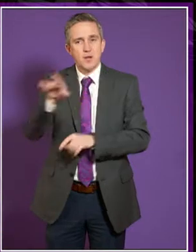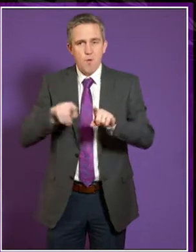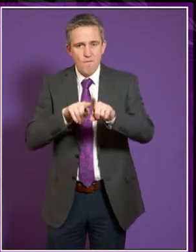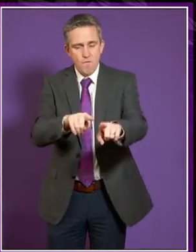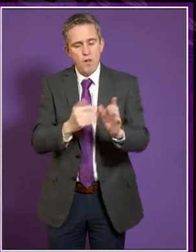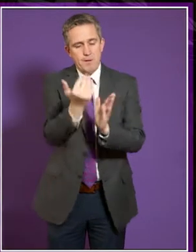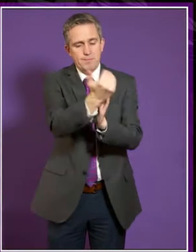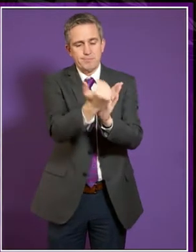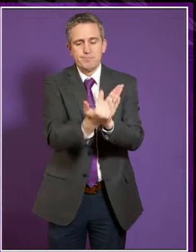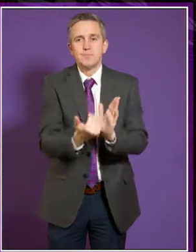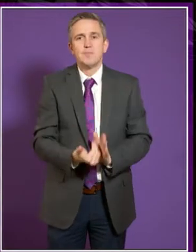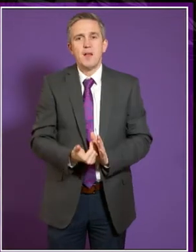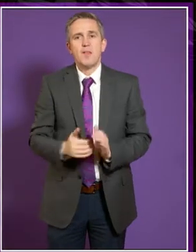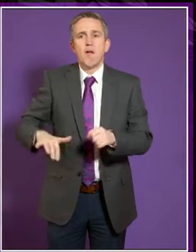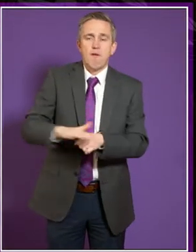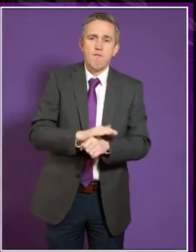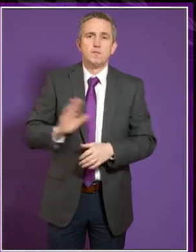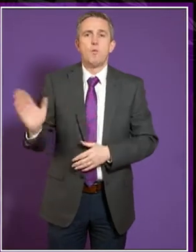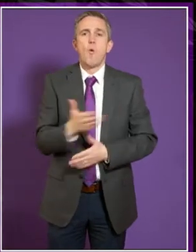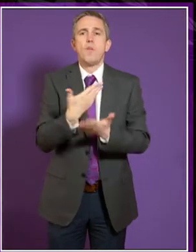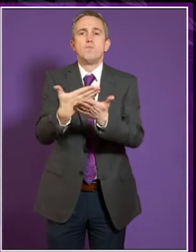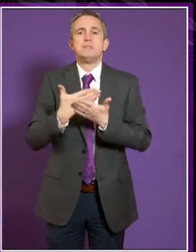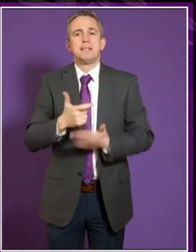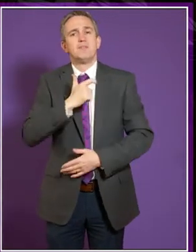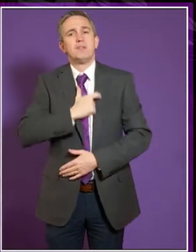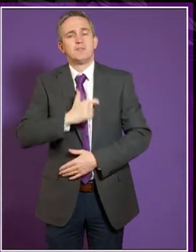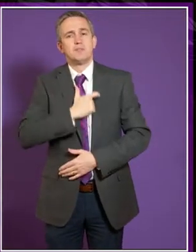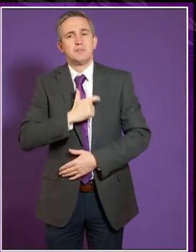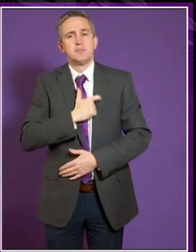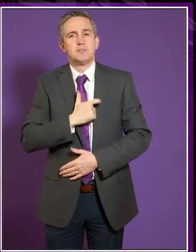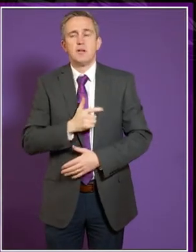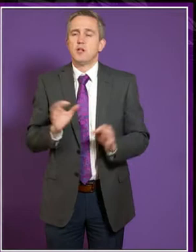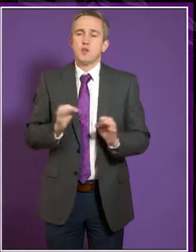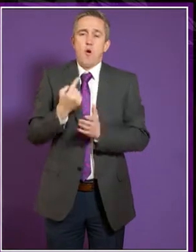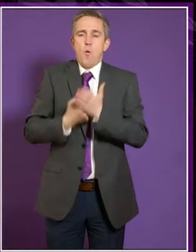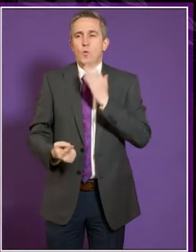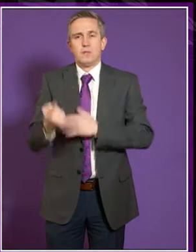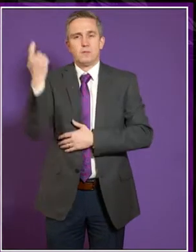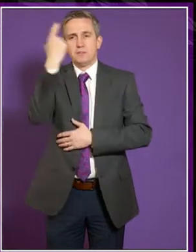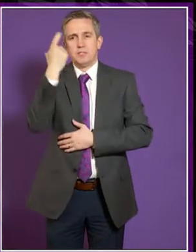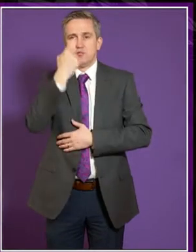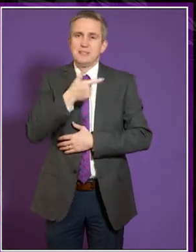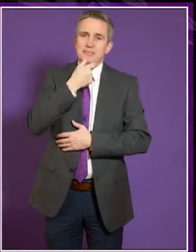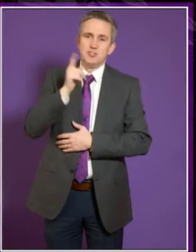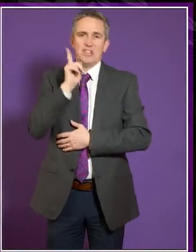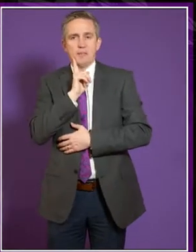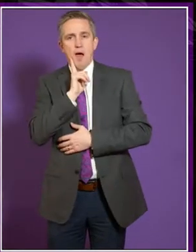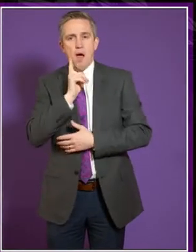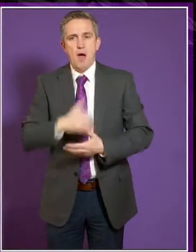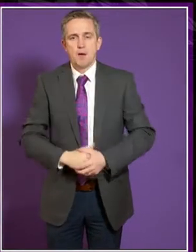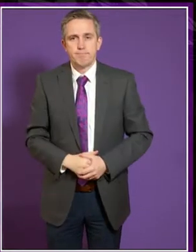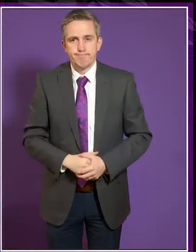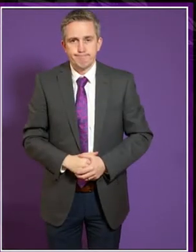considers all the protected characteristics and doesn't kind of get focused away with just considering gender on its own, because that's certainly not what we want to achieve.